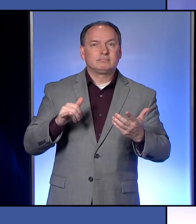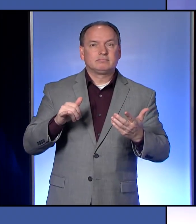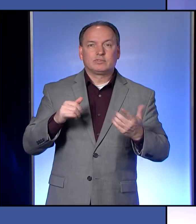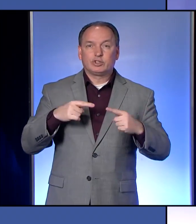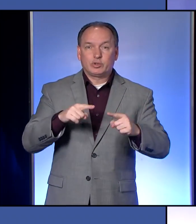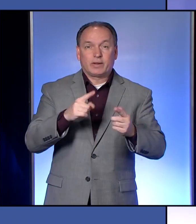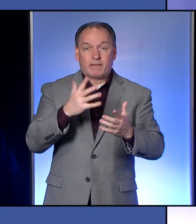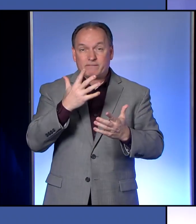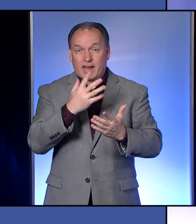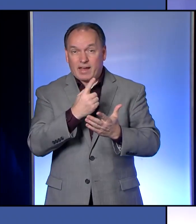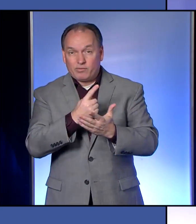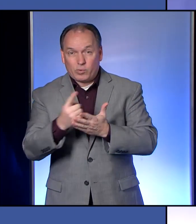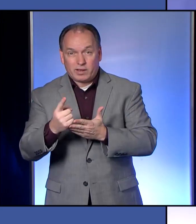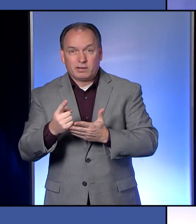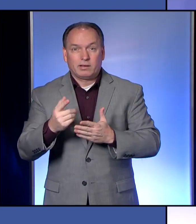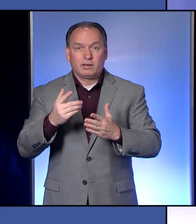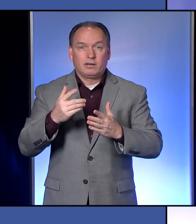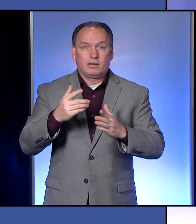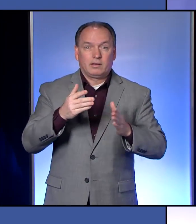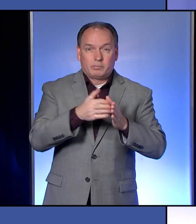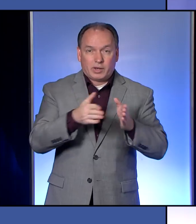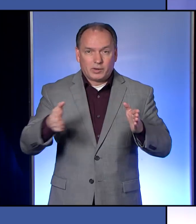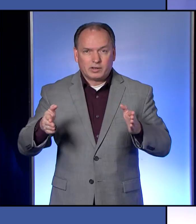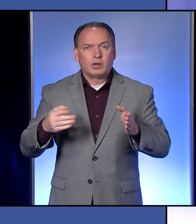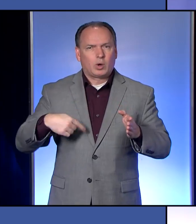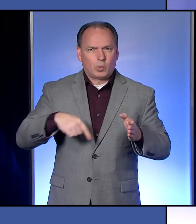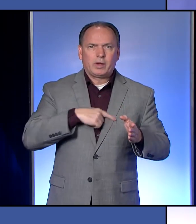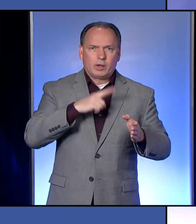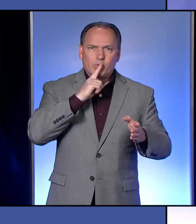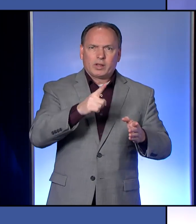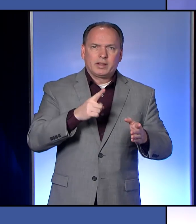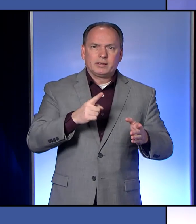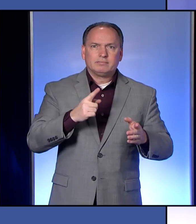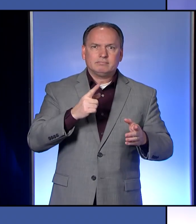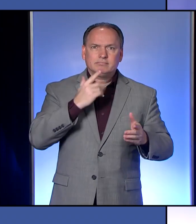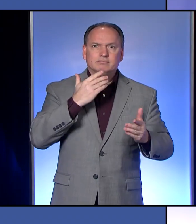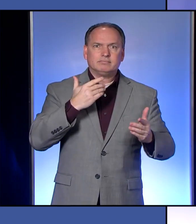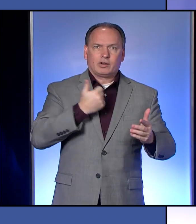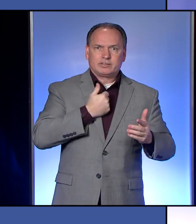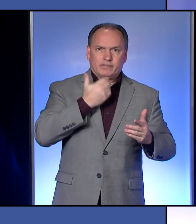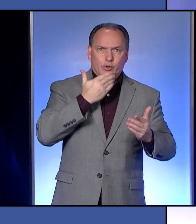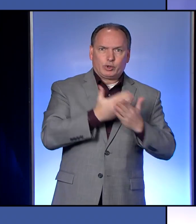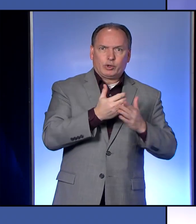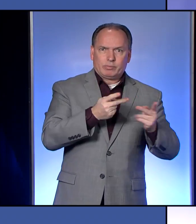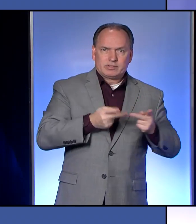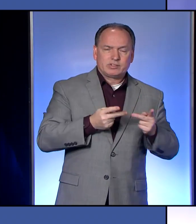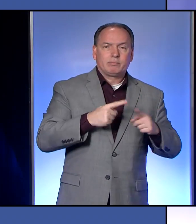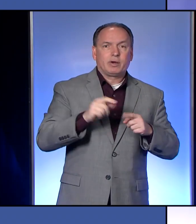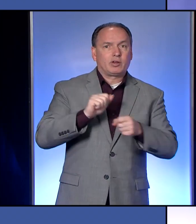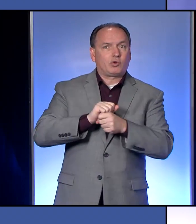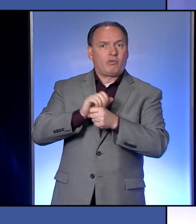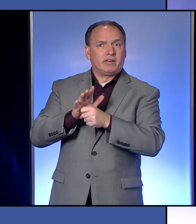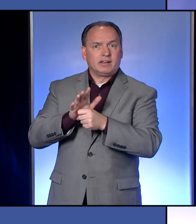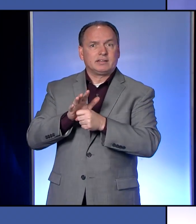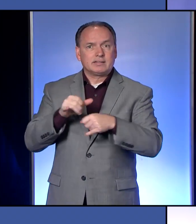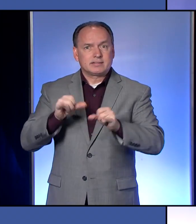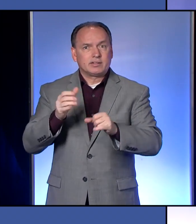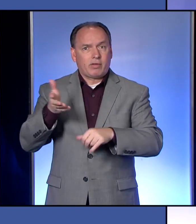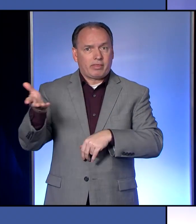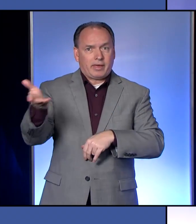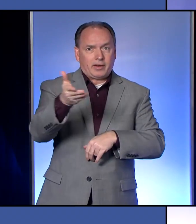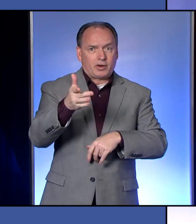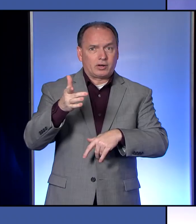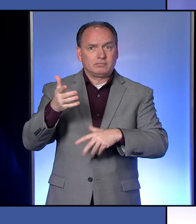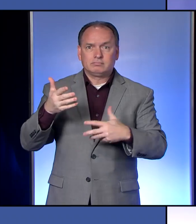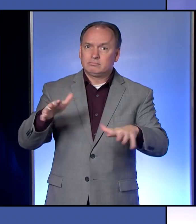period. So we really are, we've really placed ourself in a good position. But COVID-19 is out there, make no